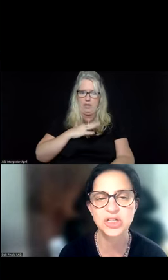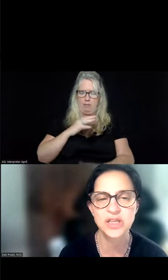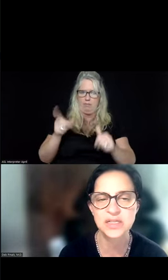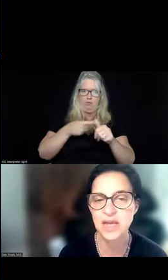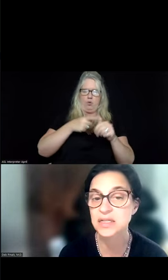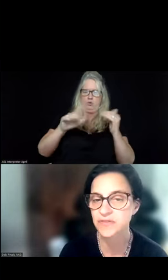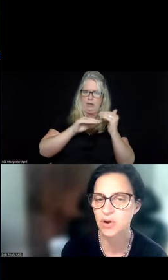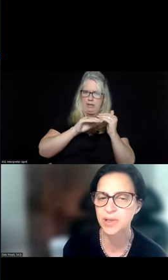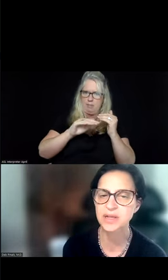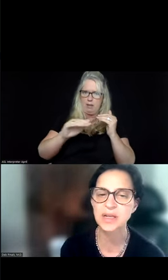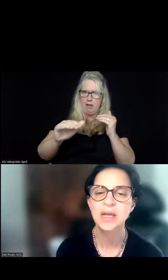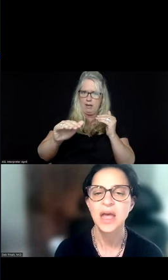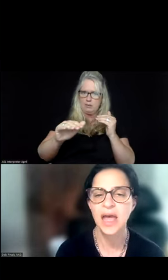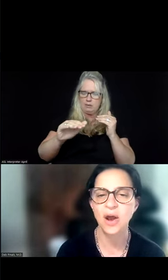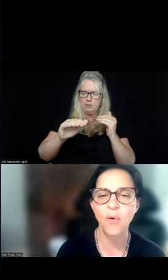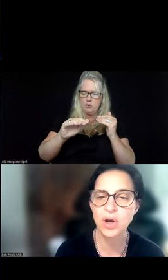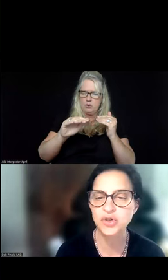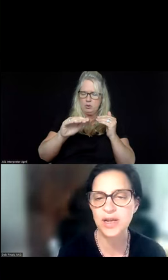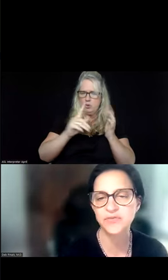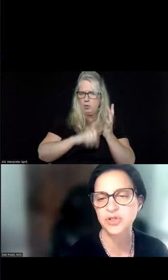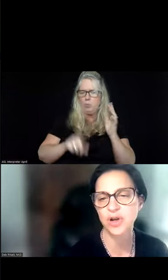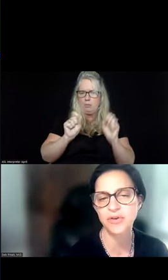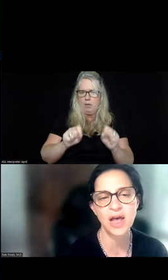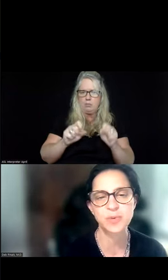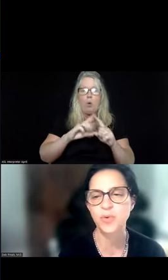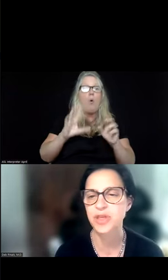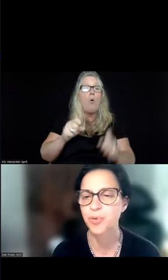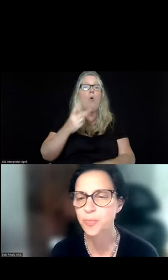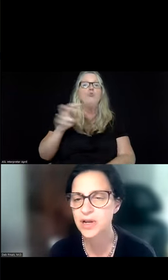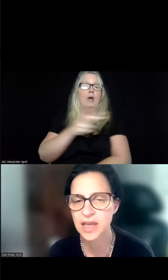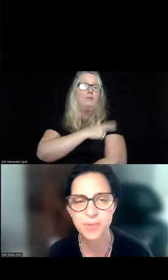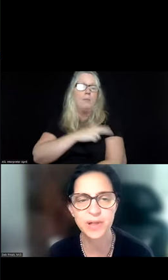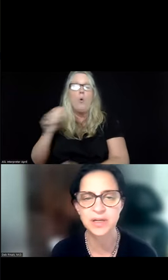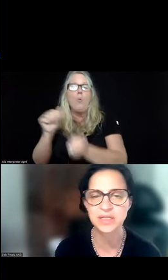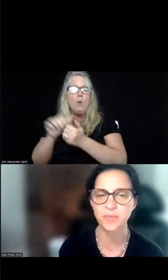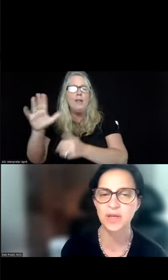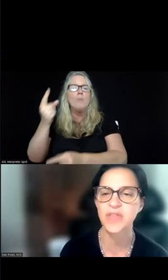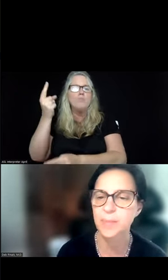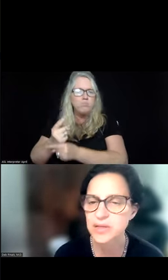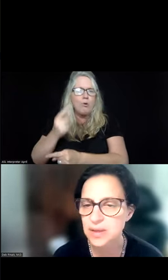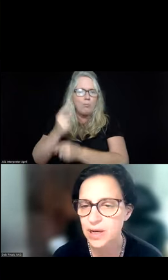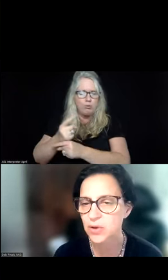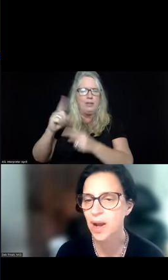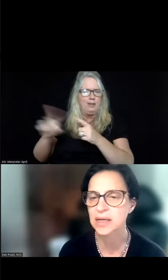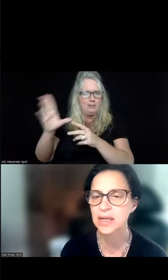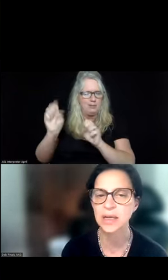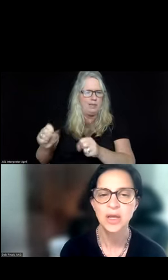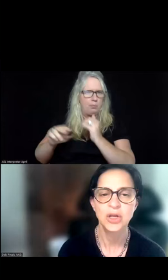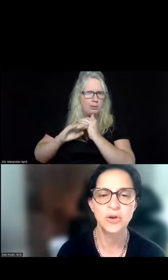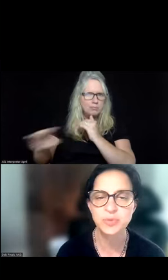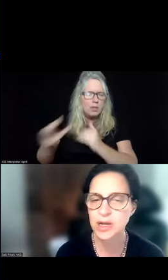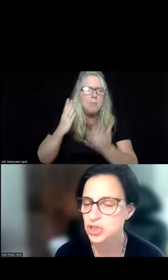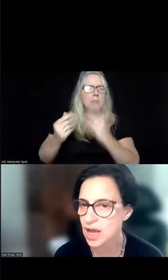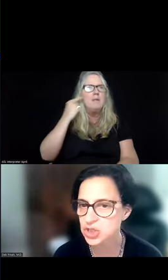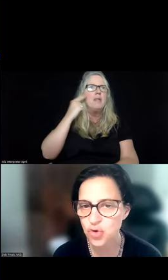condition to the extent of their ability or transfer to another hospital with the appropriate capabilities. And we can think about somebody who might need,